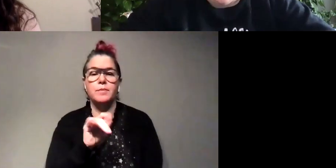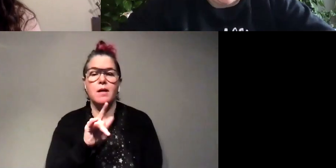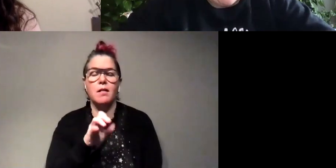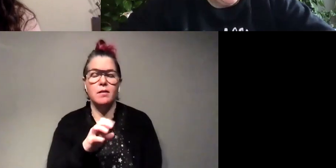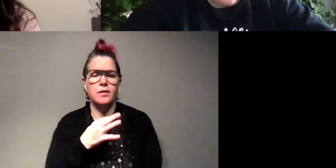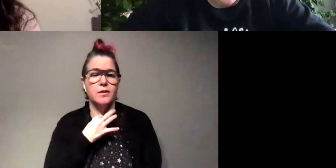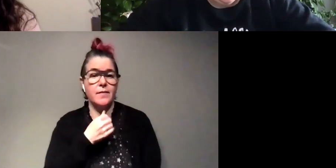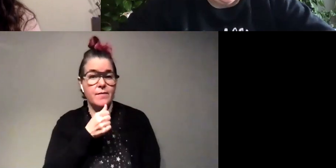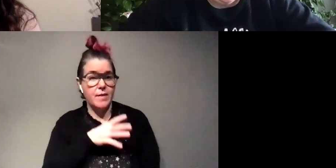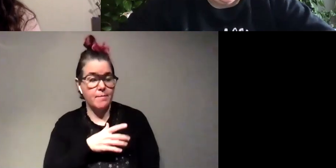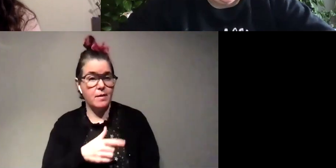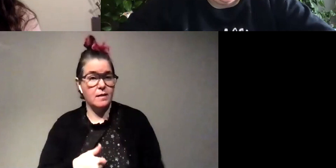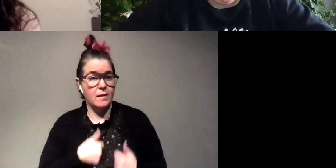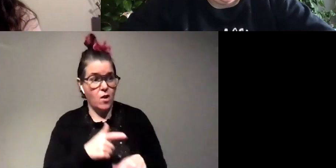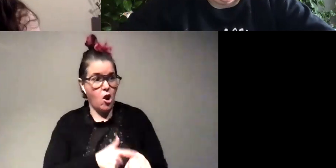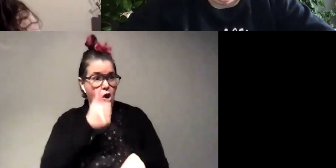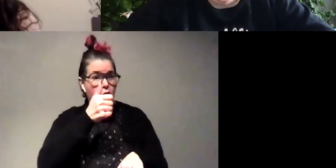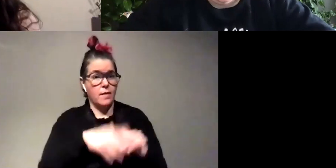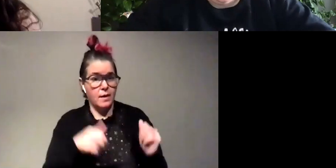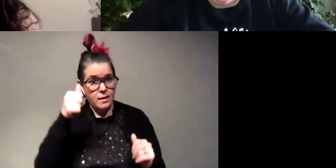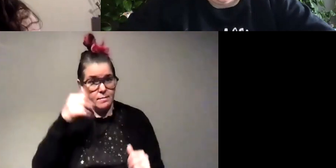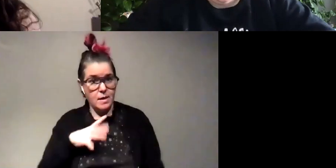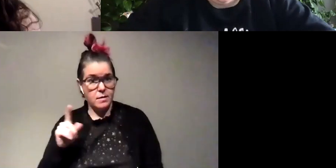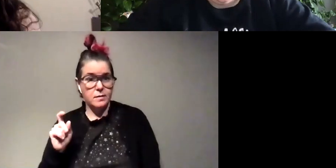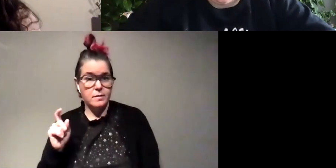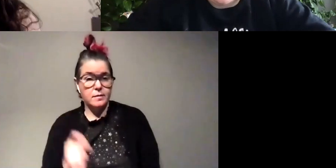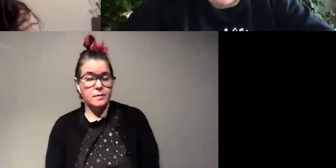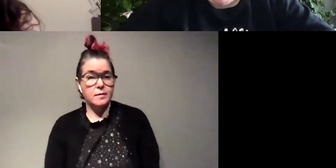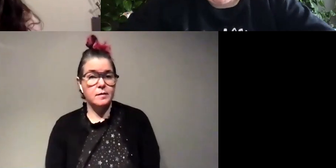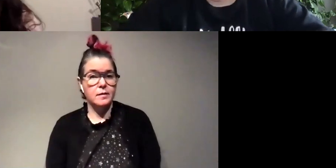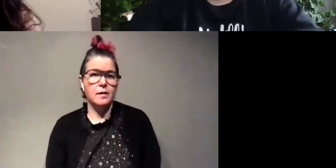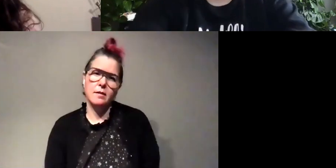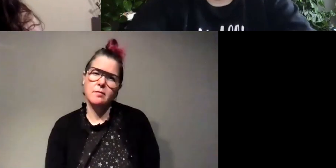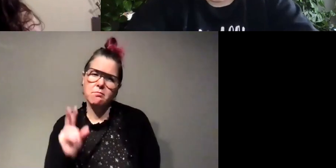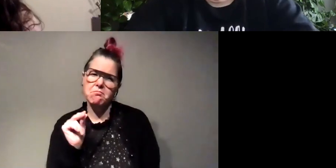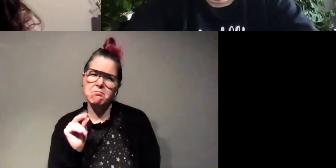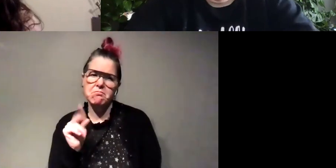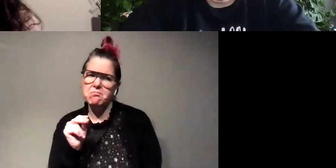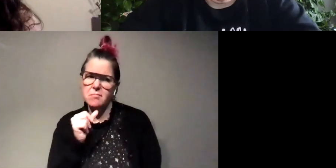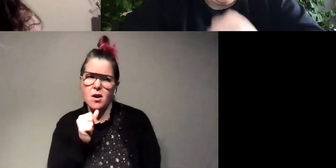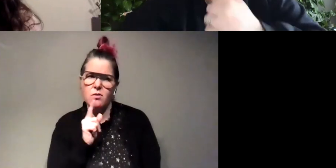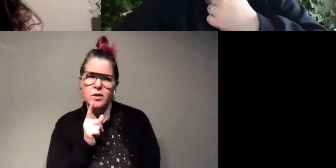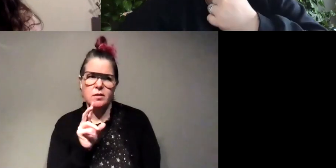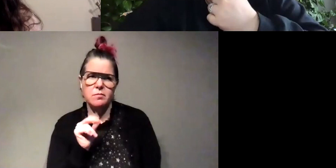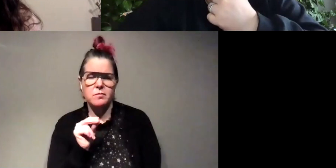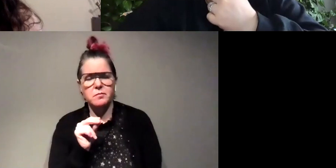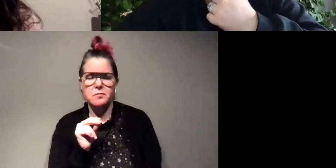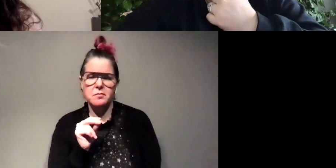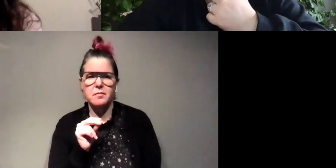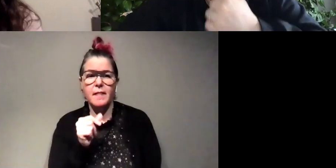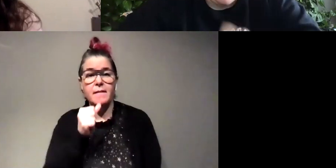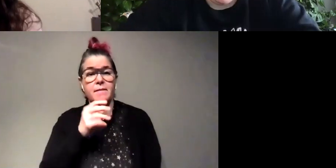live longer than males um no not really i will say the females